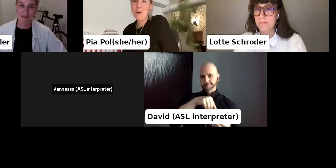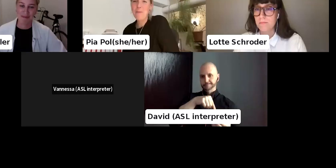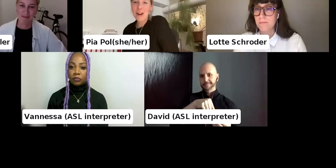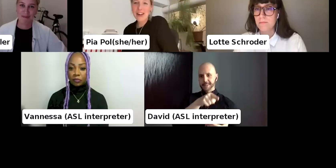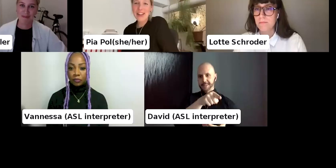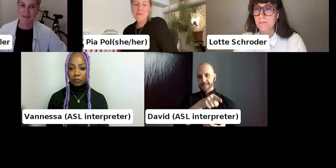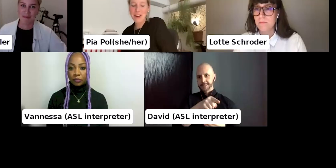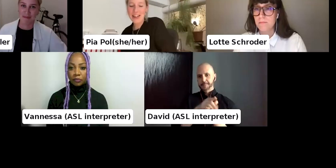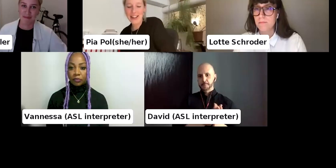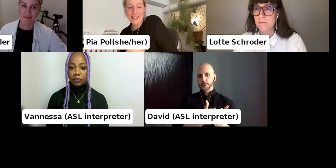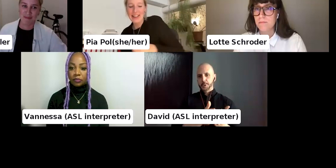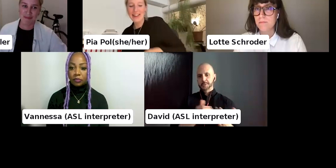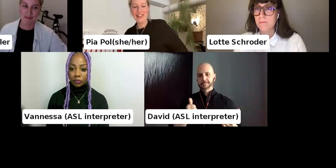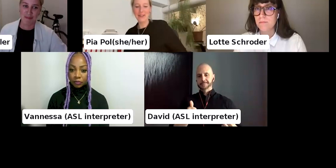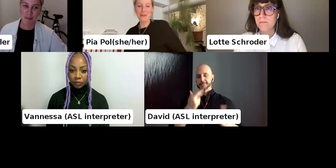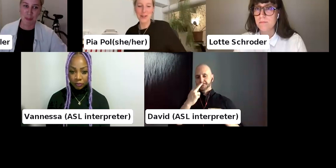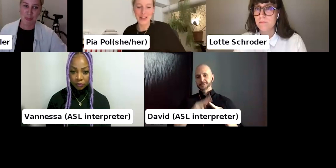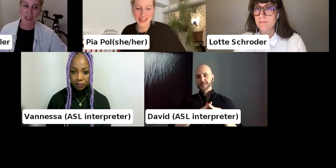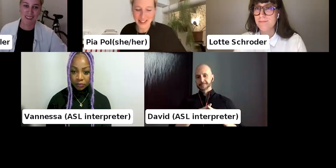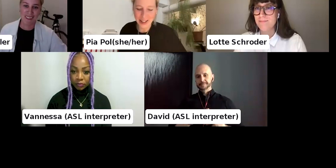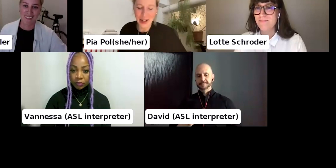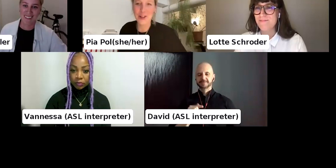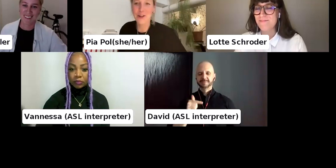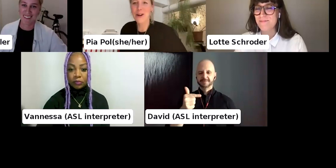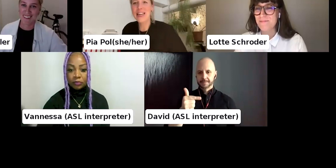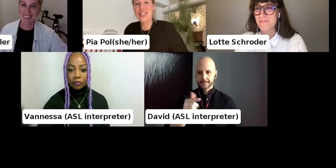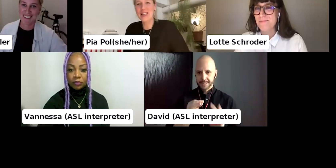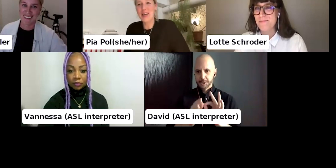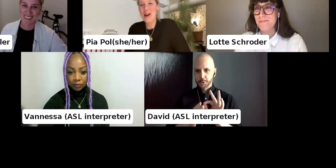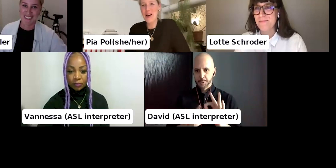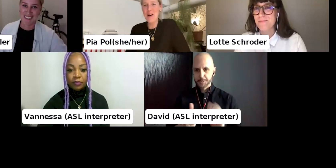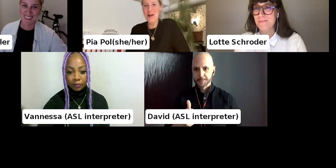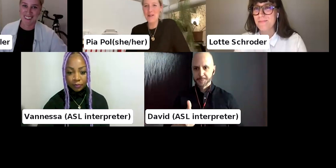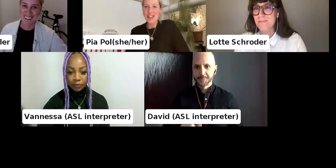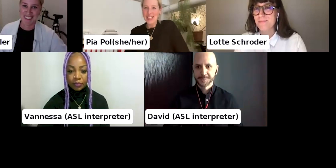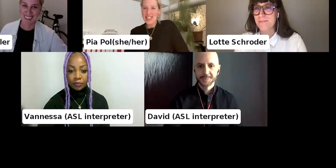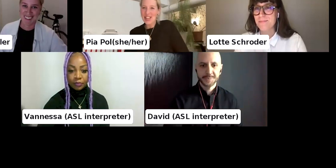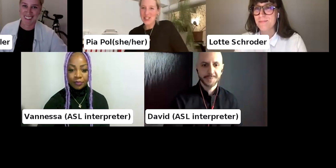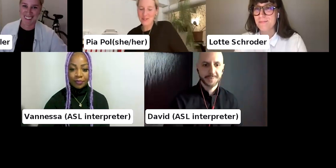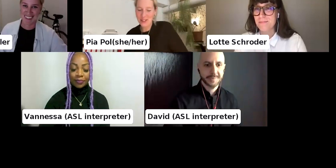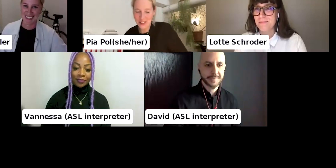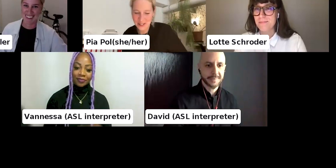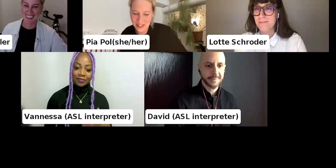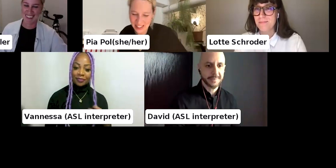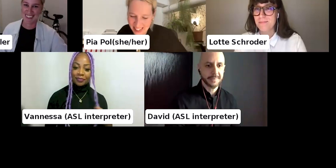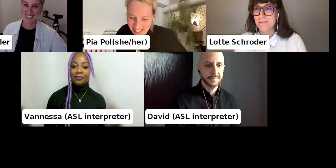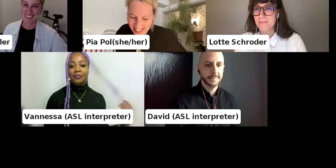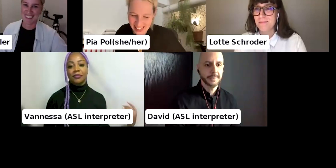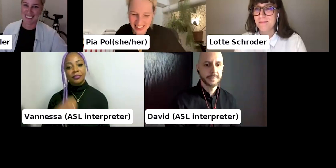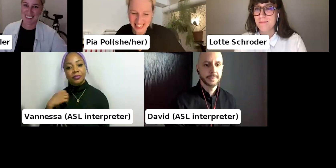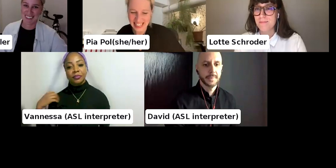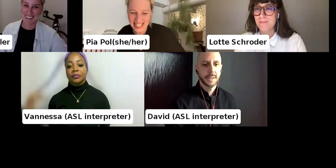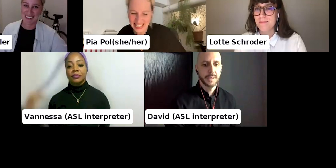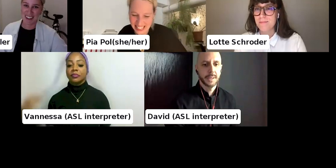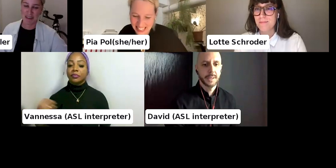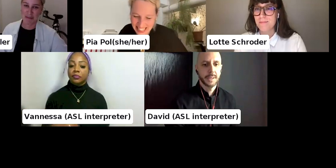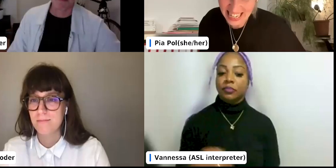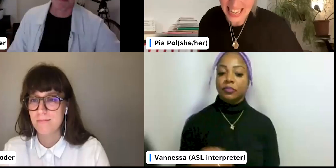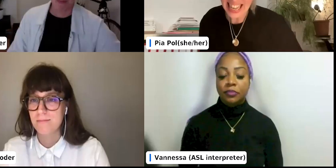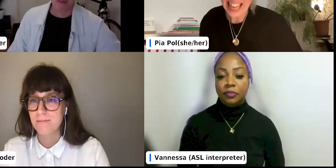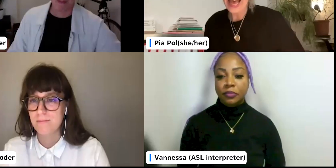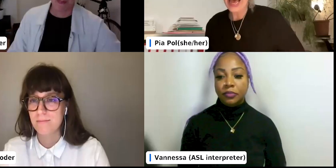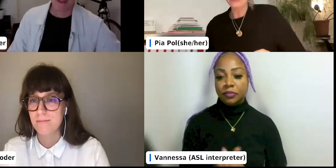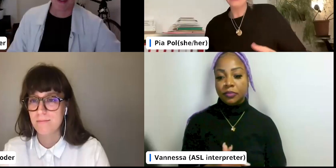Well, I'm very, I'm very glad to hear that it wasn't a straightest task for you, uh, to